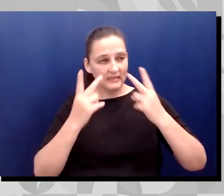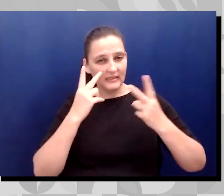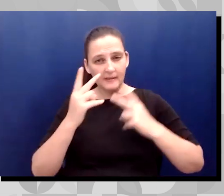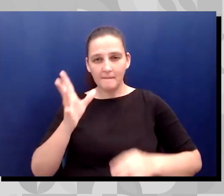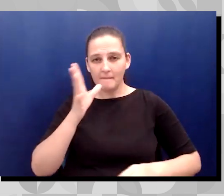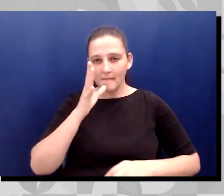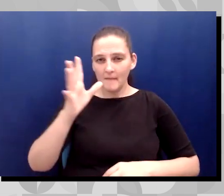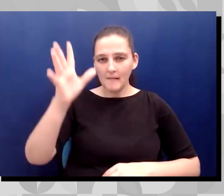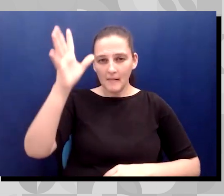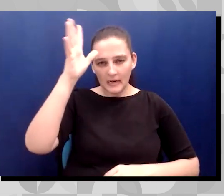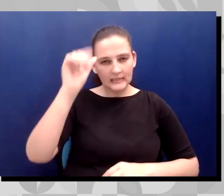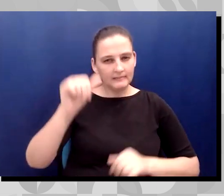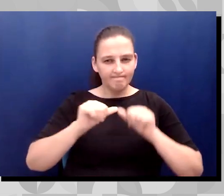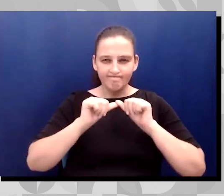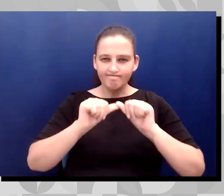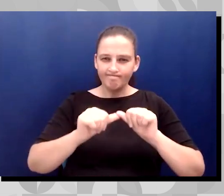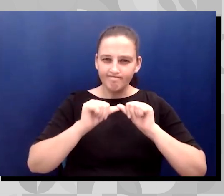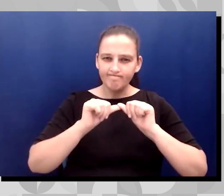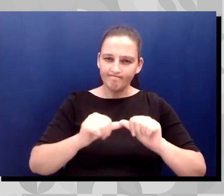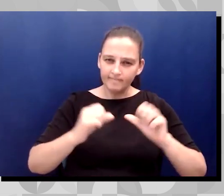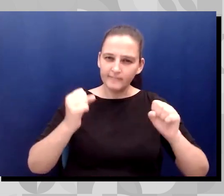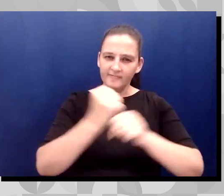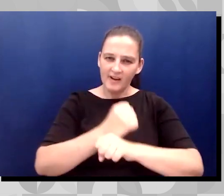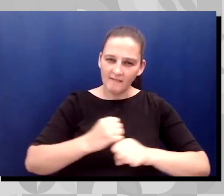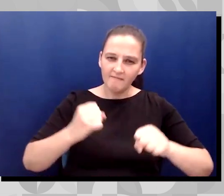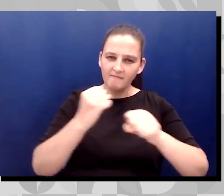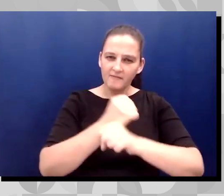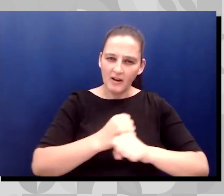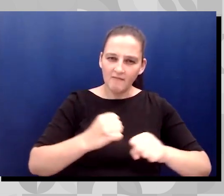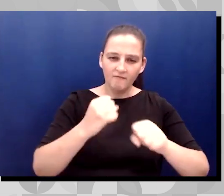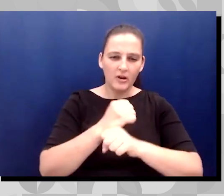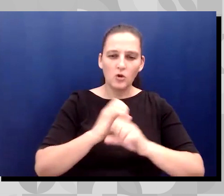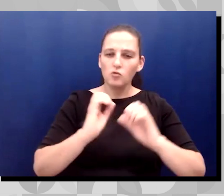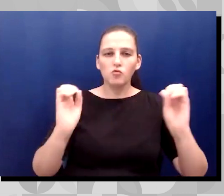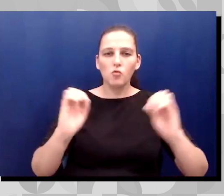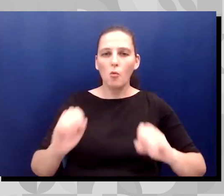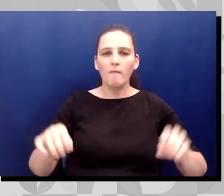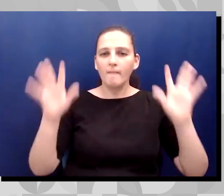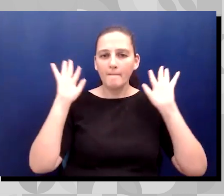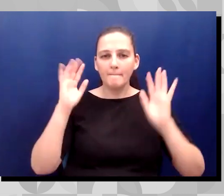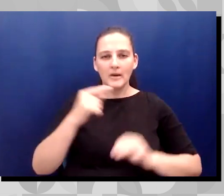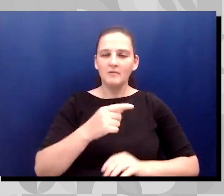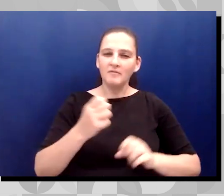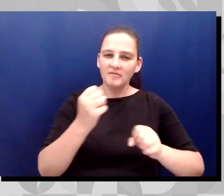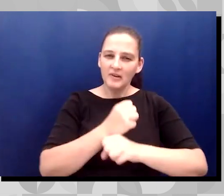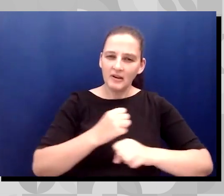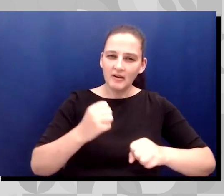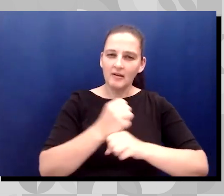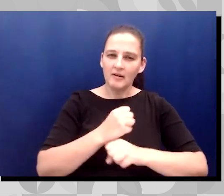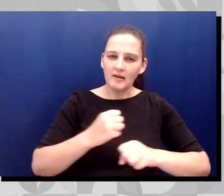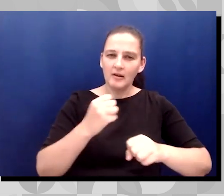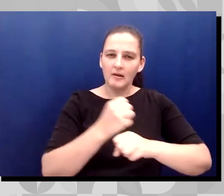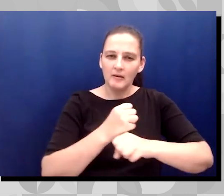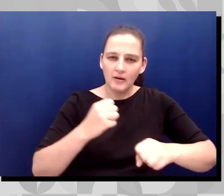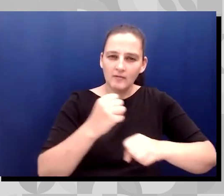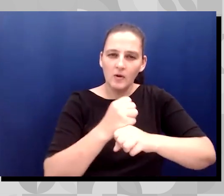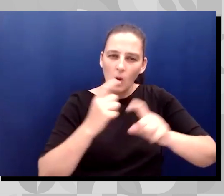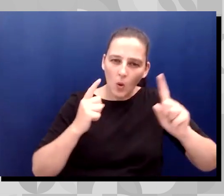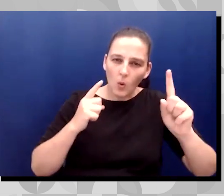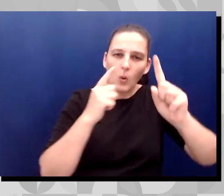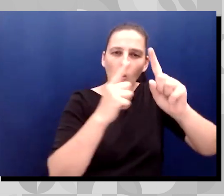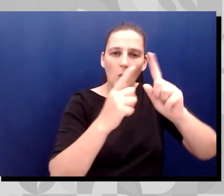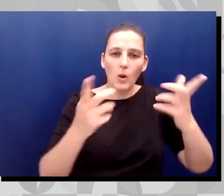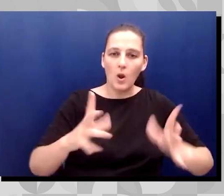fought for their goal of owning a home in the United States, the